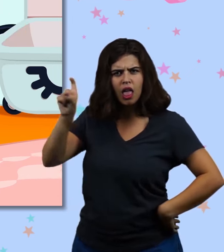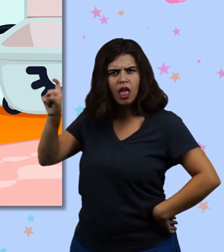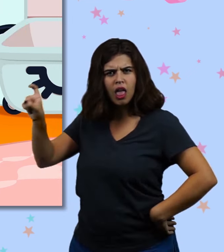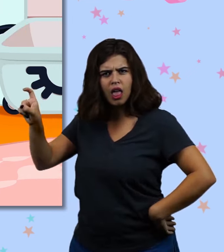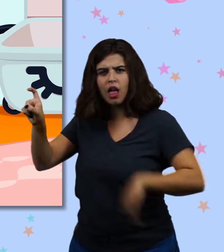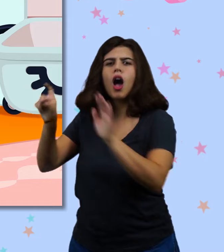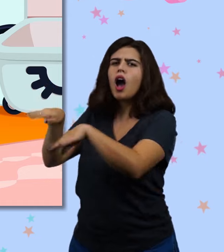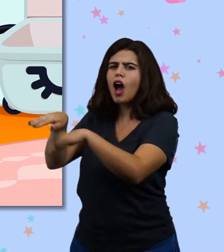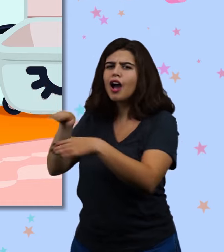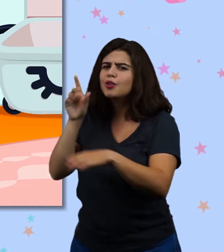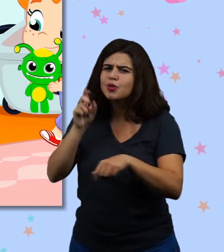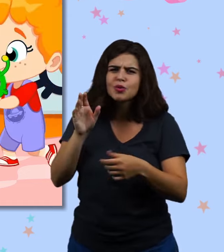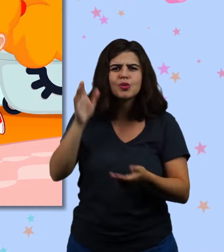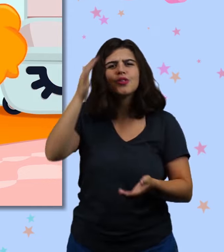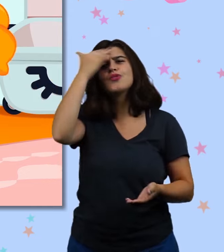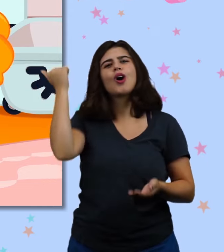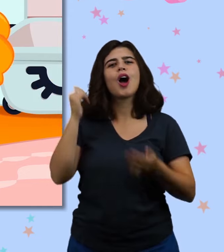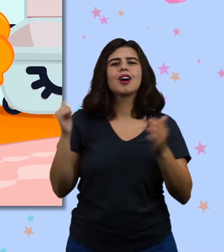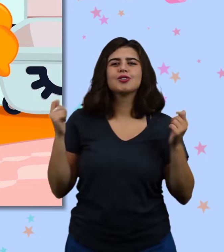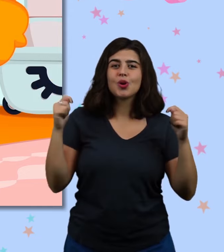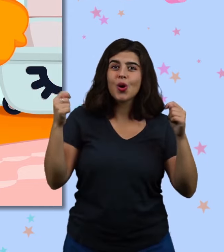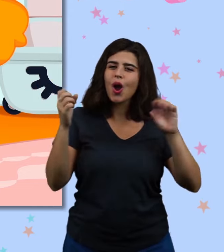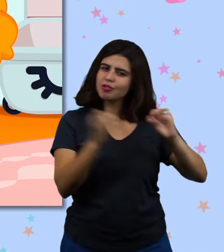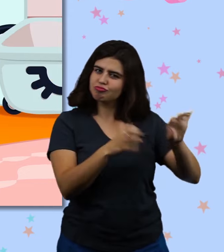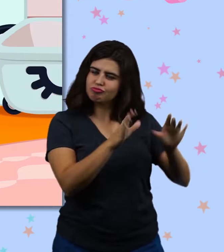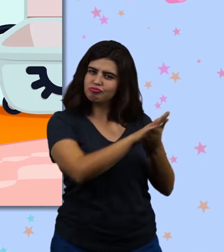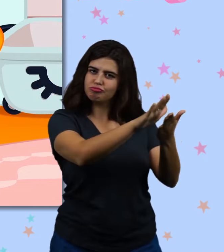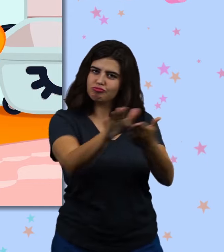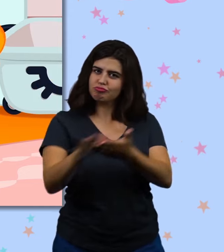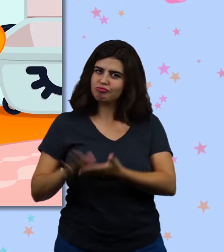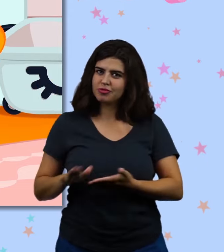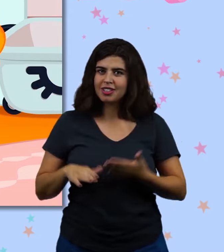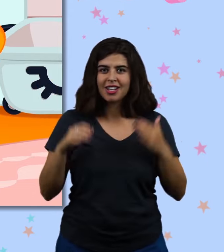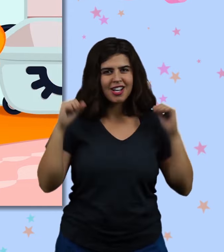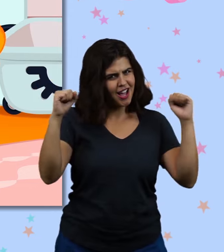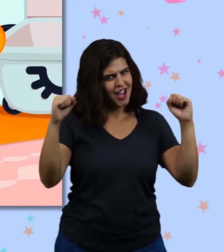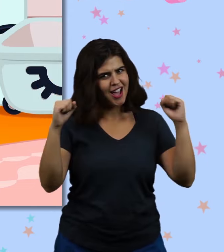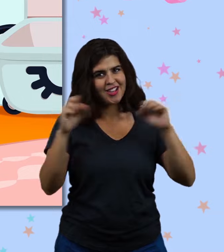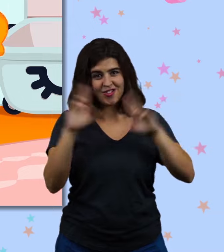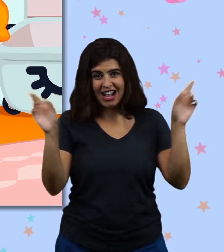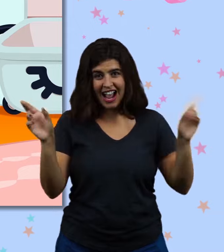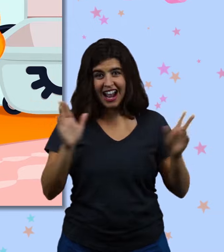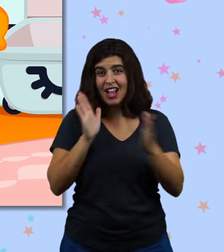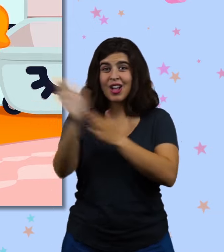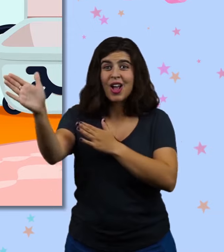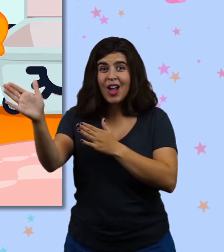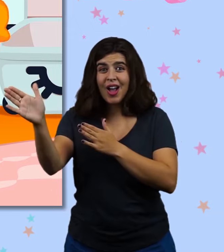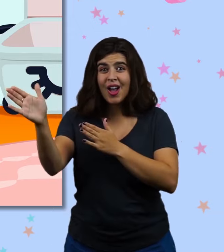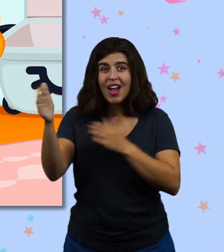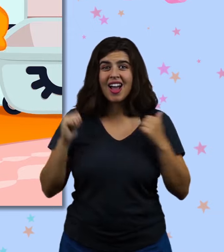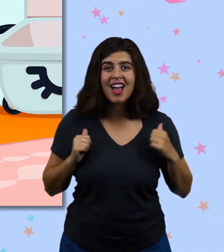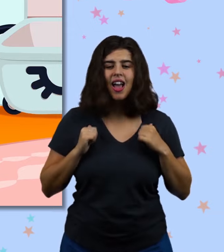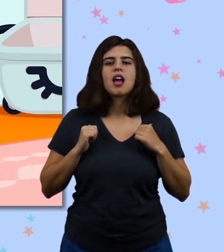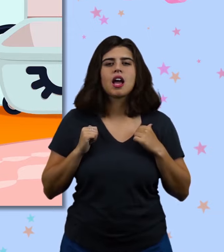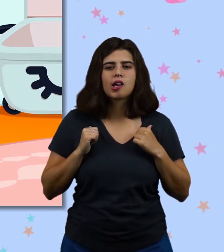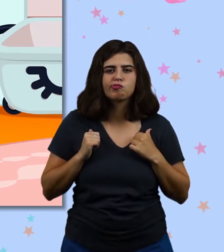Where's Phoebe going? Of course, we forgot to put in a toy. All right. We're ready to go